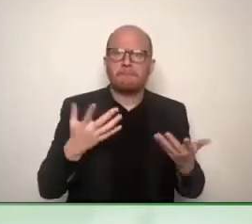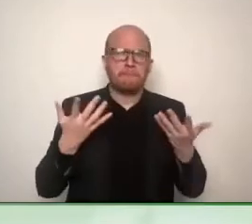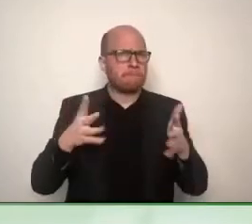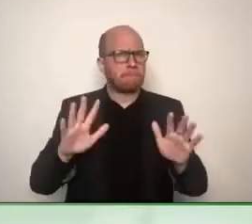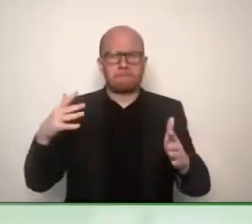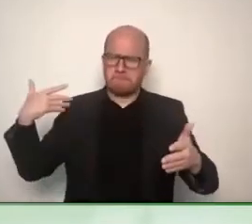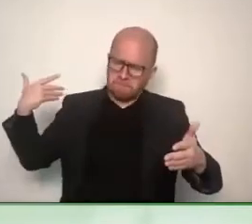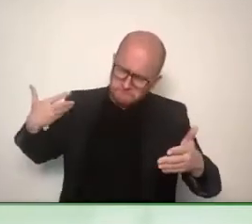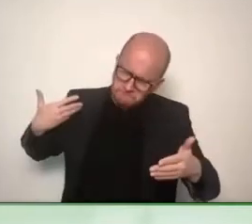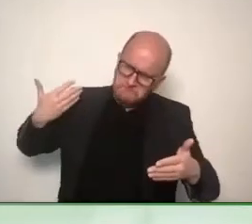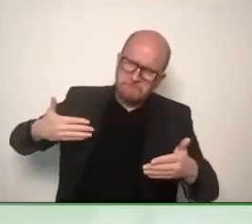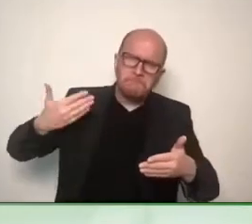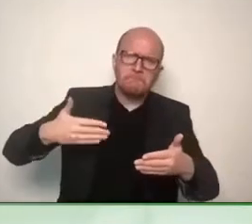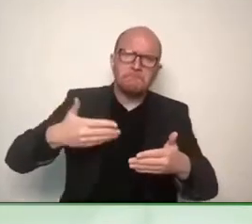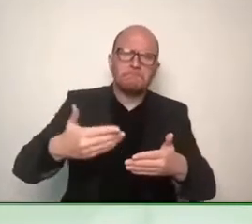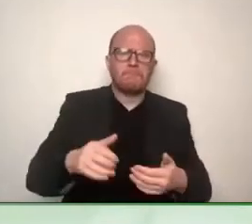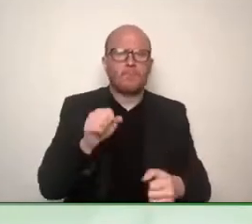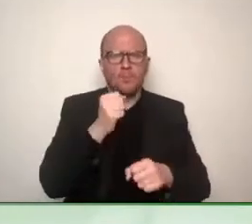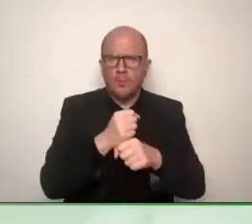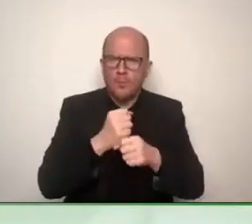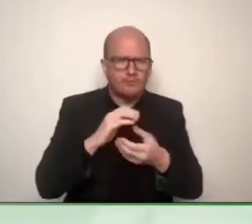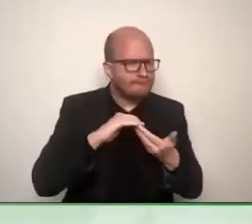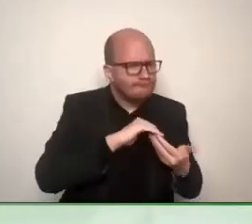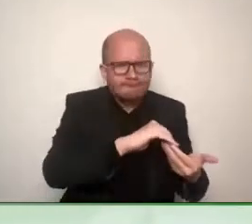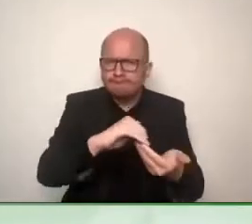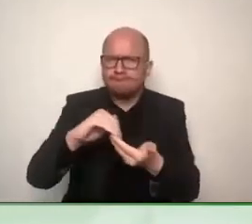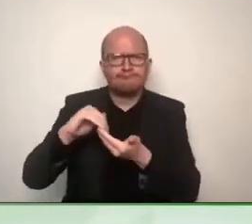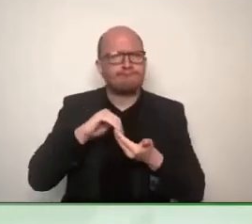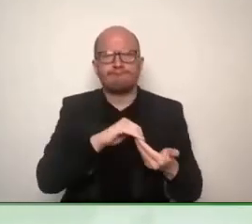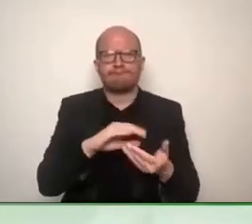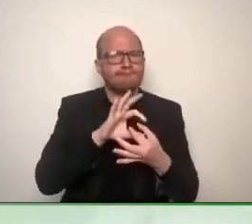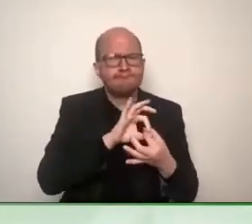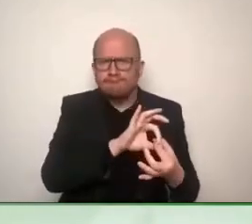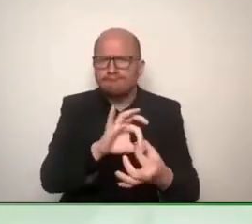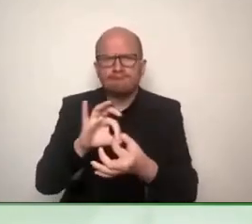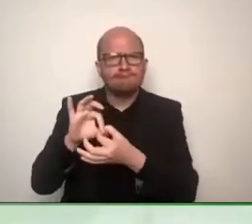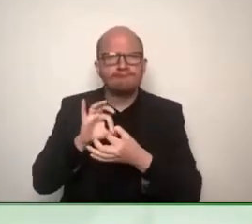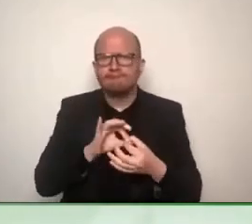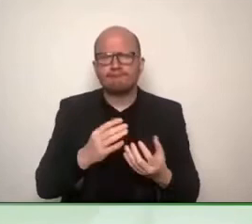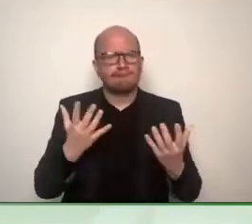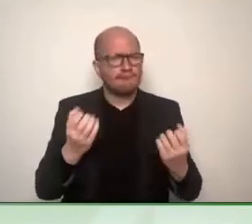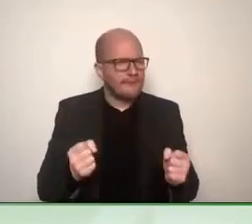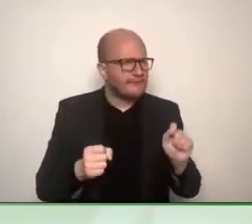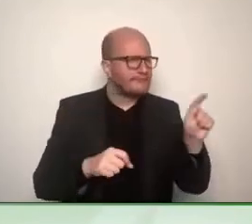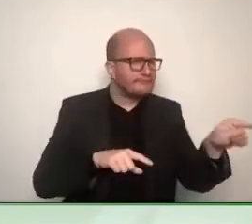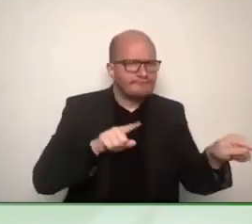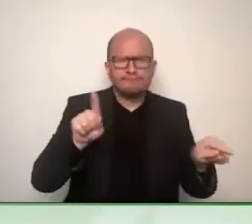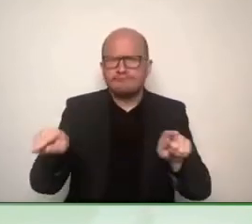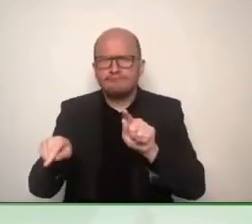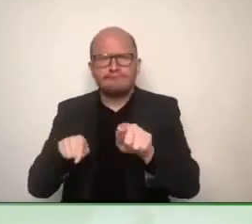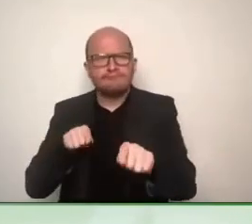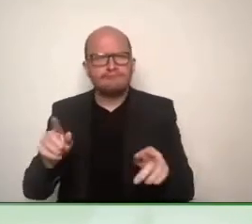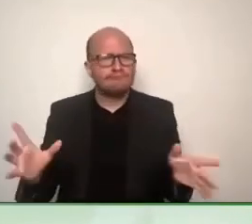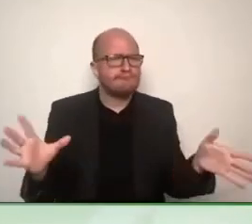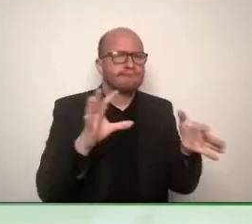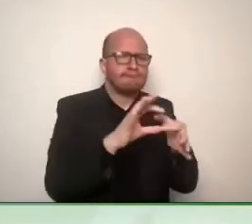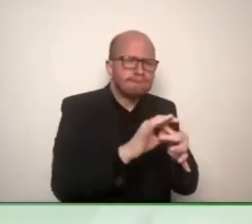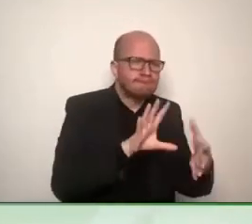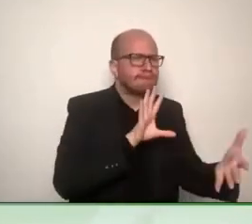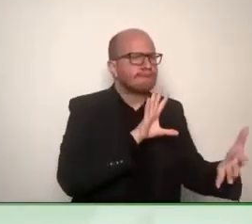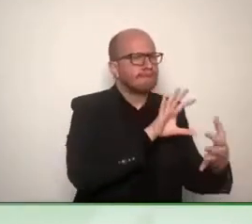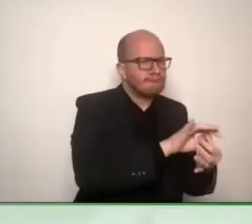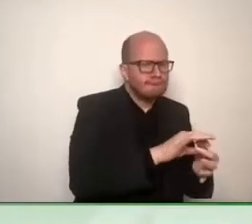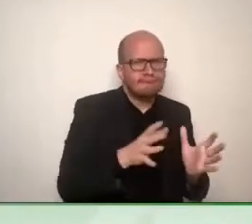our conferences, we invited presidents in all directions, but there was not a real shared action.